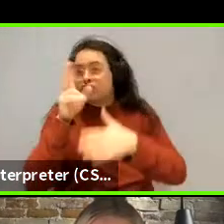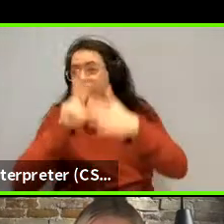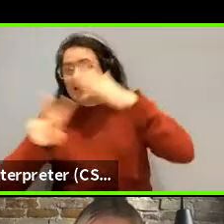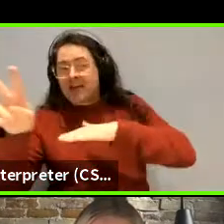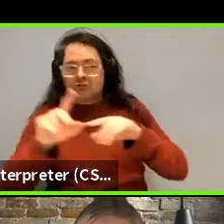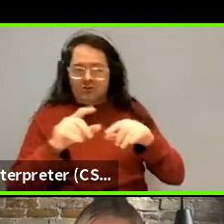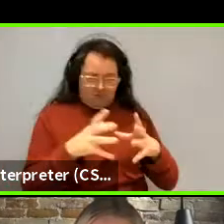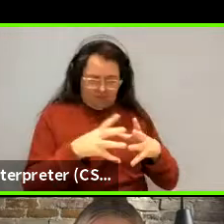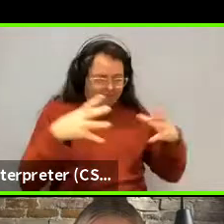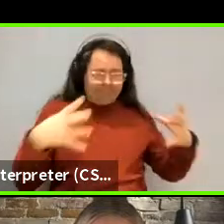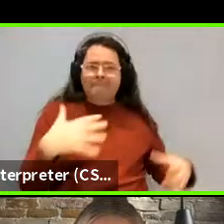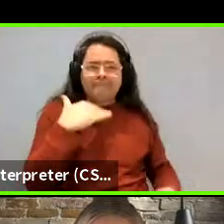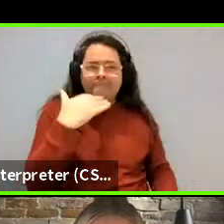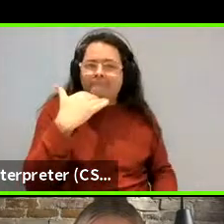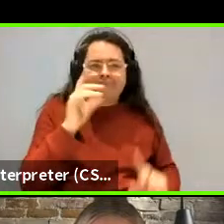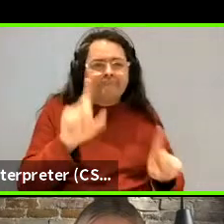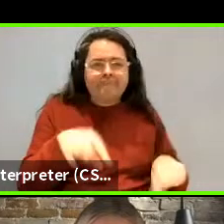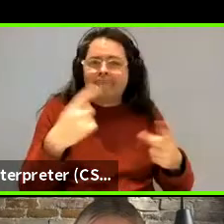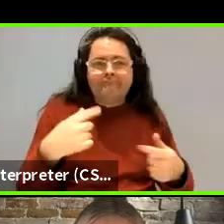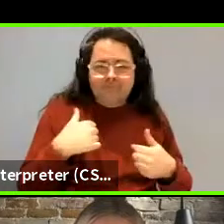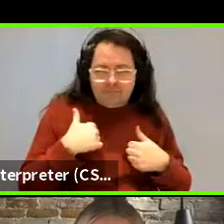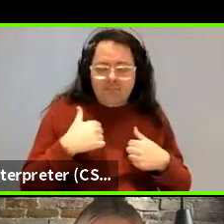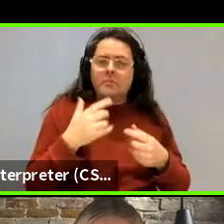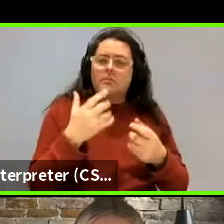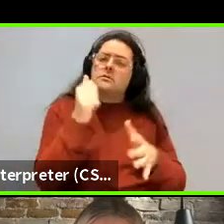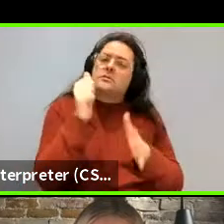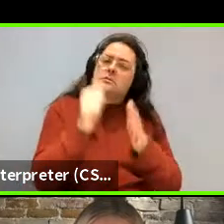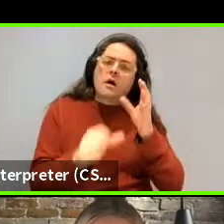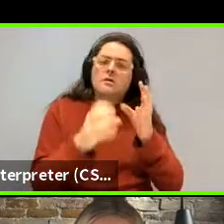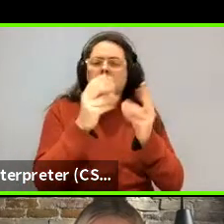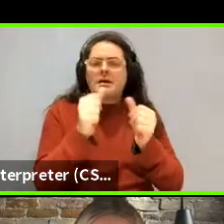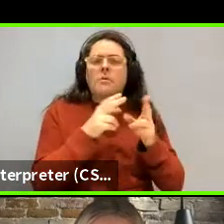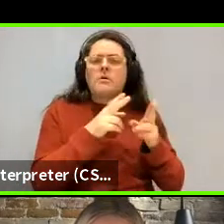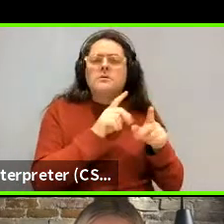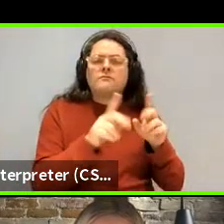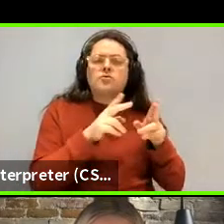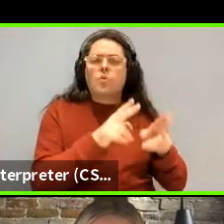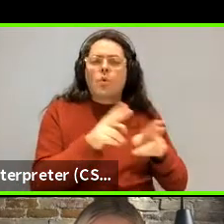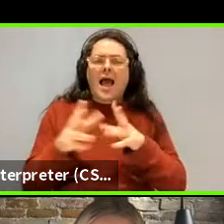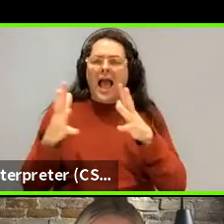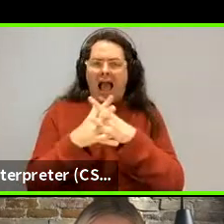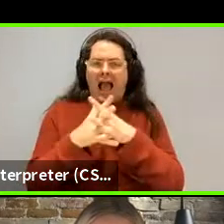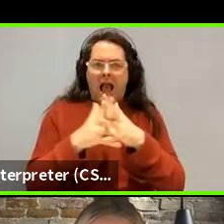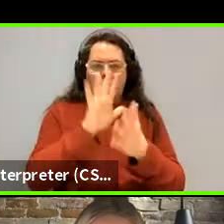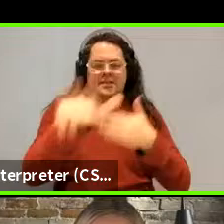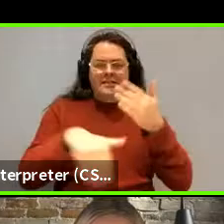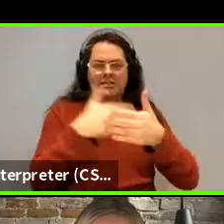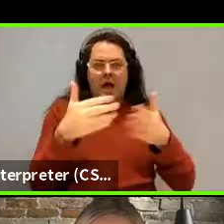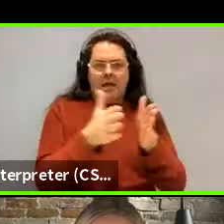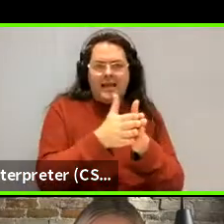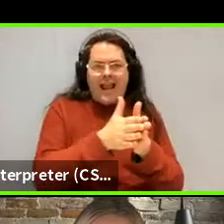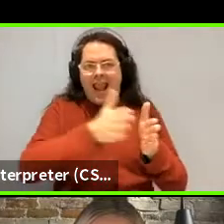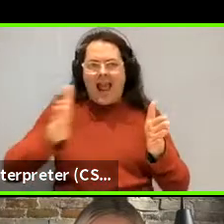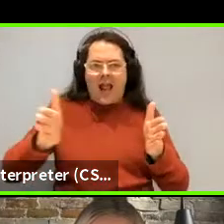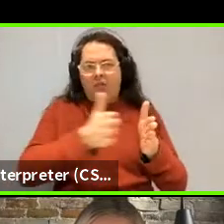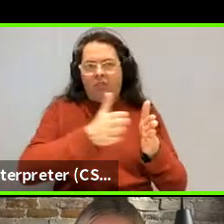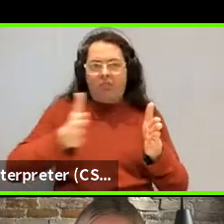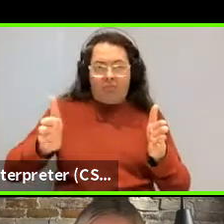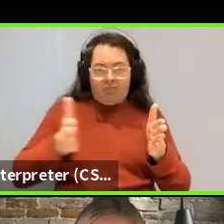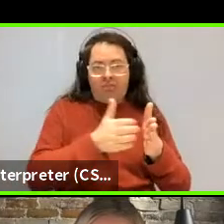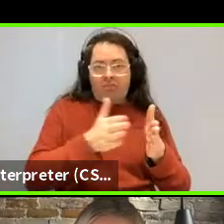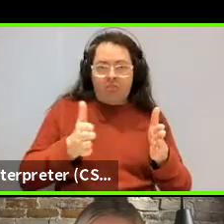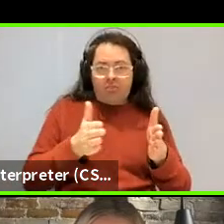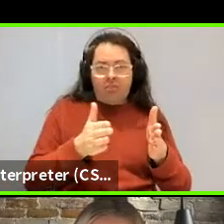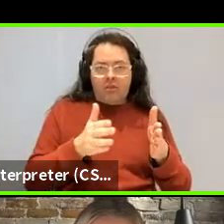have started looking at and, and coming up with ways to operationalize sign length are also challenges that we